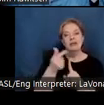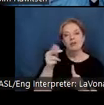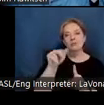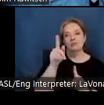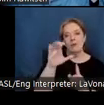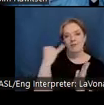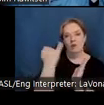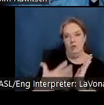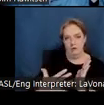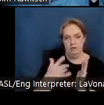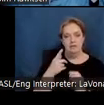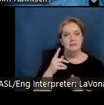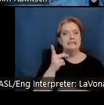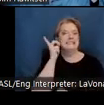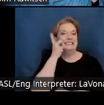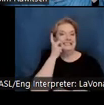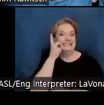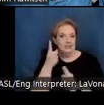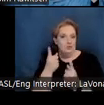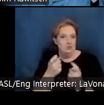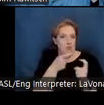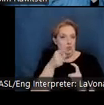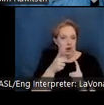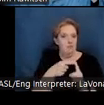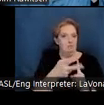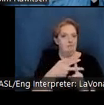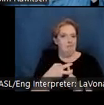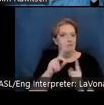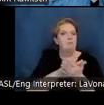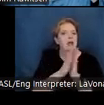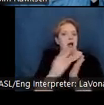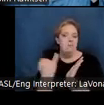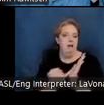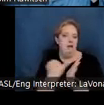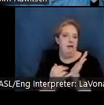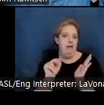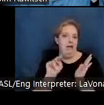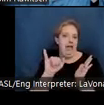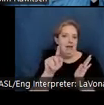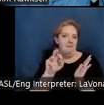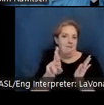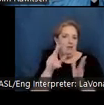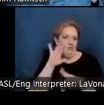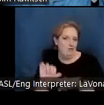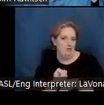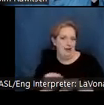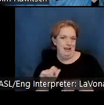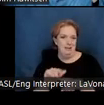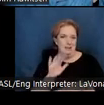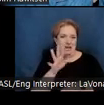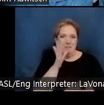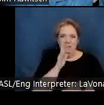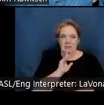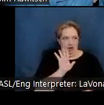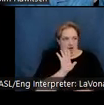was recruited to join Disney Studios as an animator in training. But Sam's mother worried that her son might lose his way among